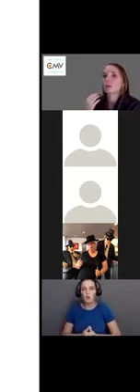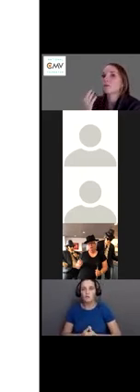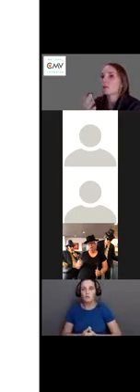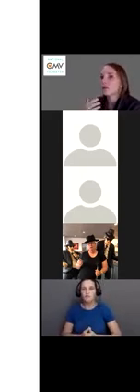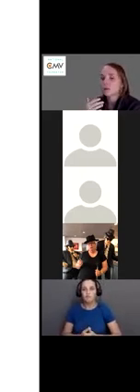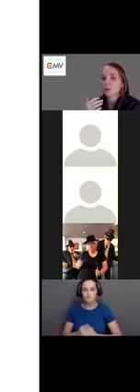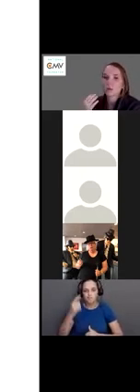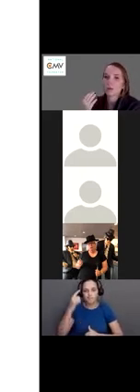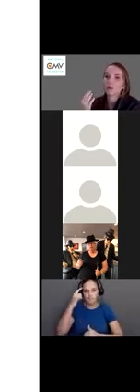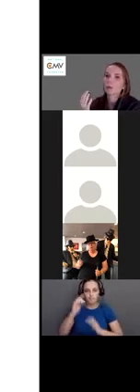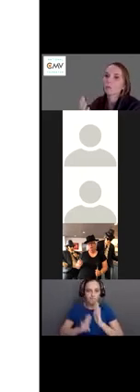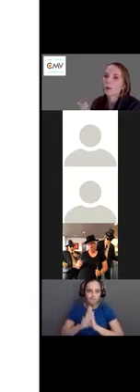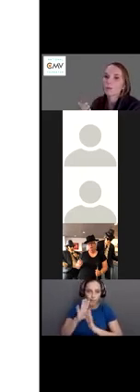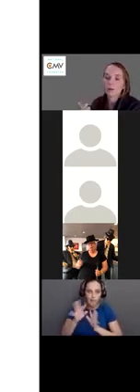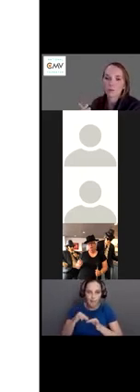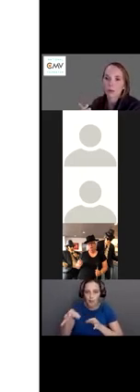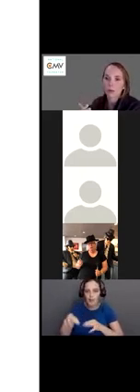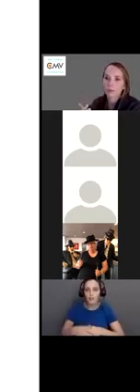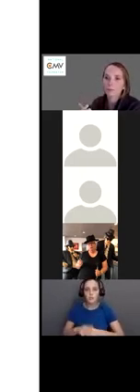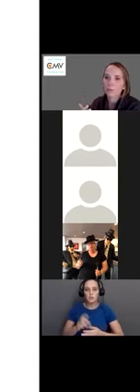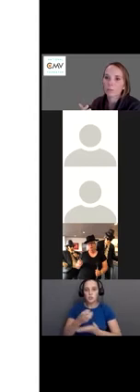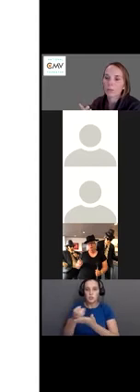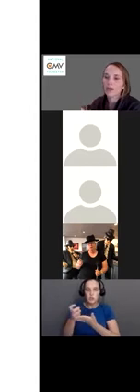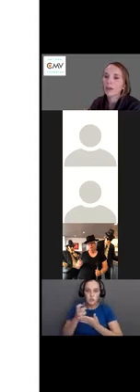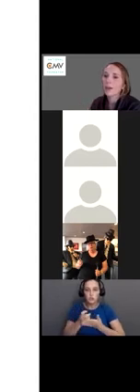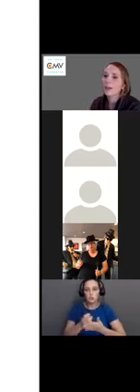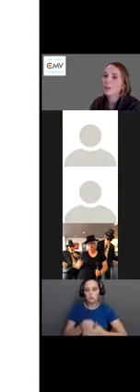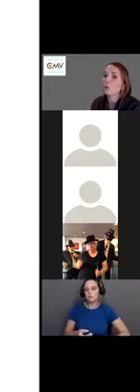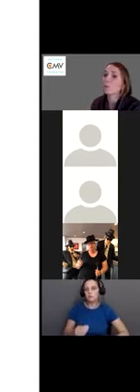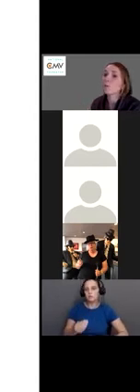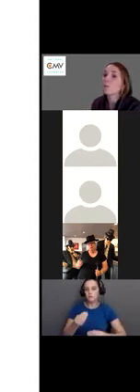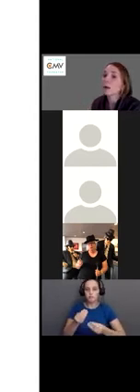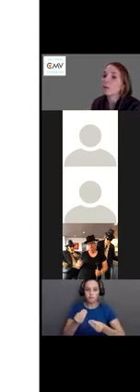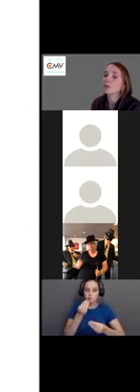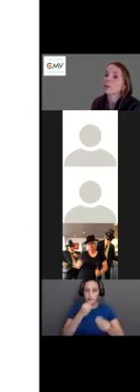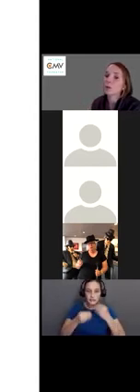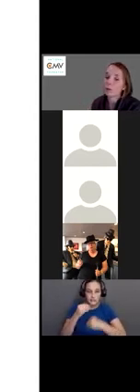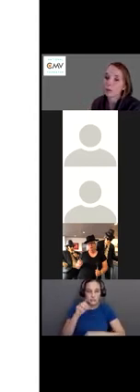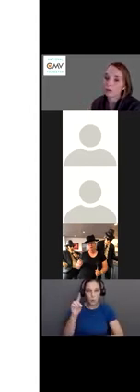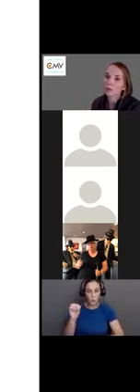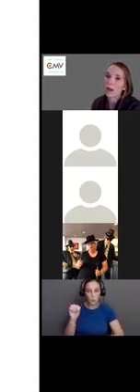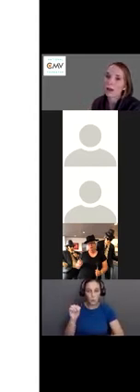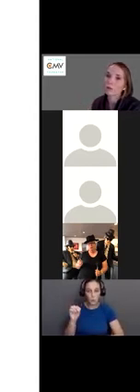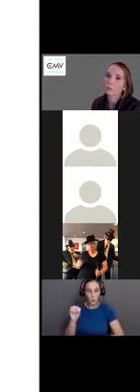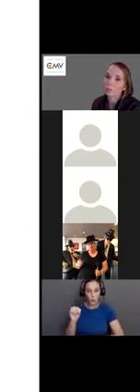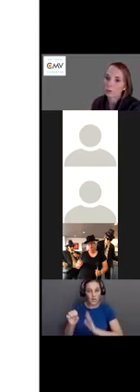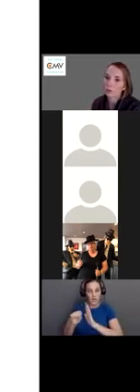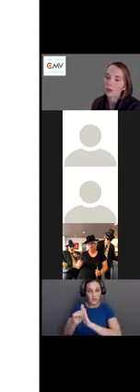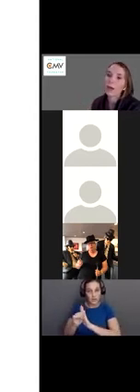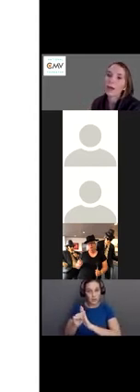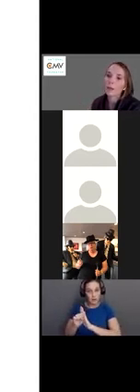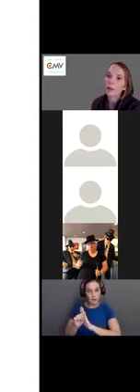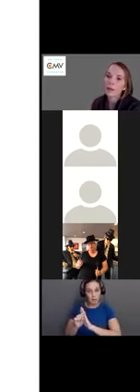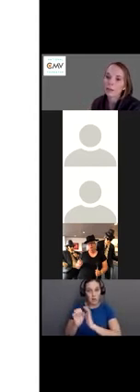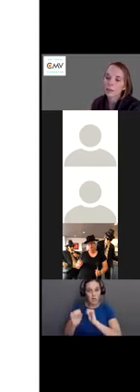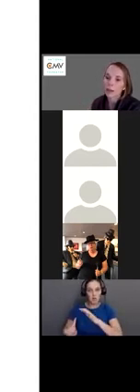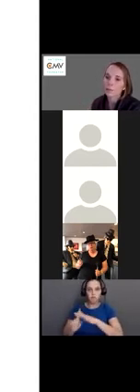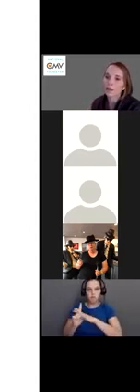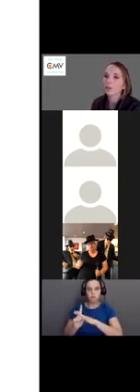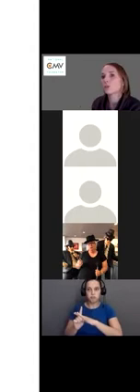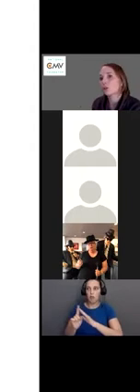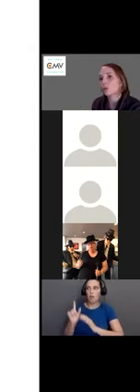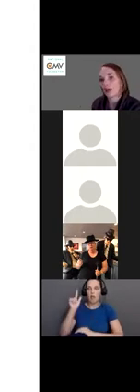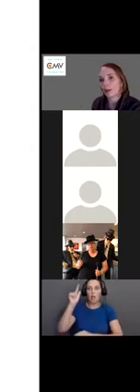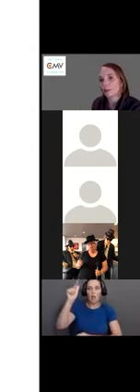seizures, feeding disorders, whatever the symptom may be, can show up months or years after birth. And by